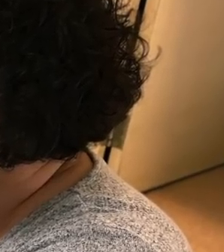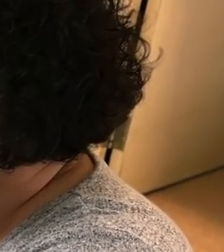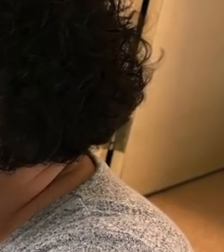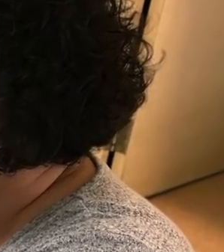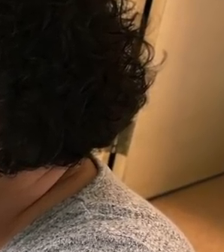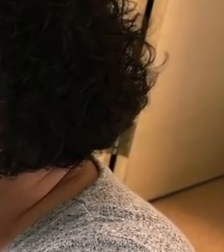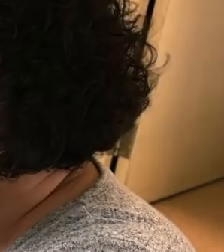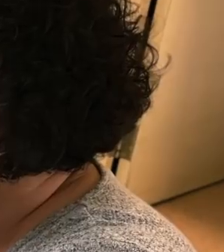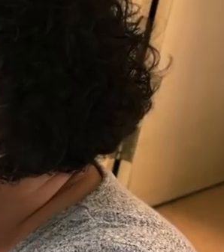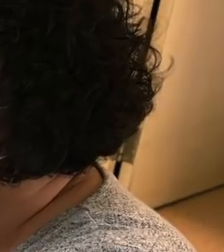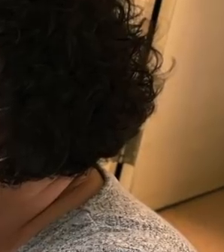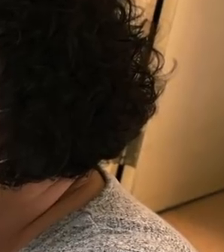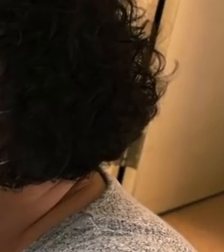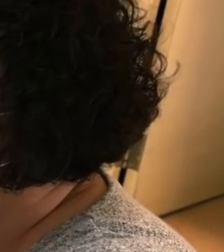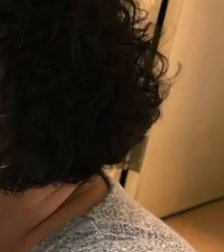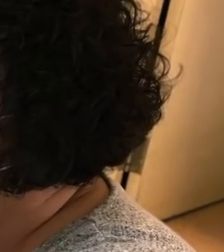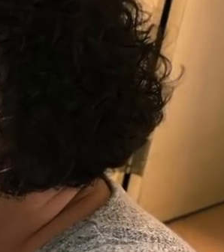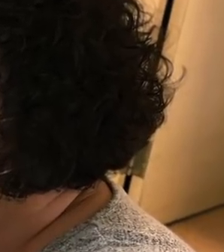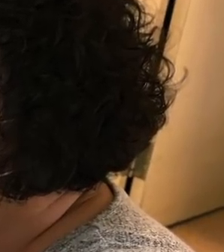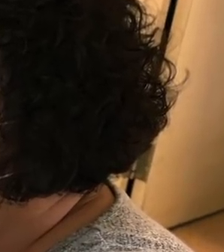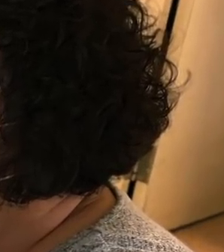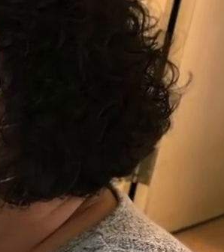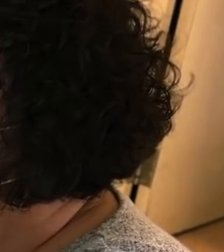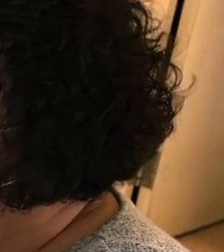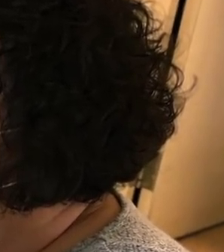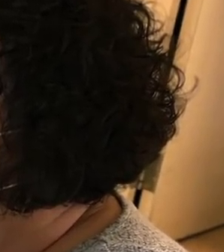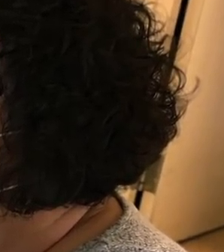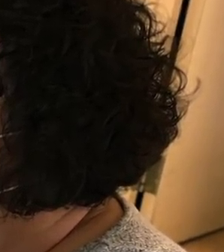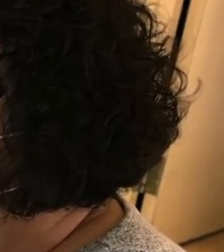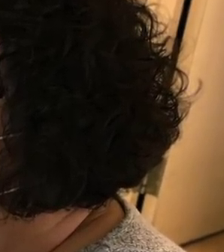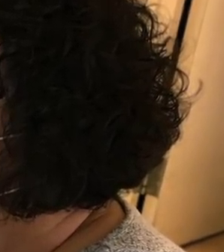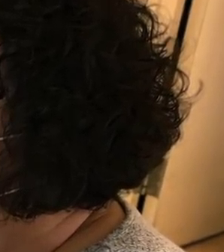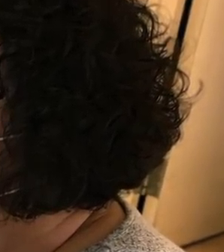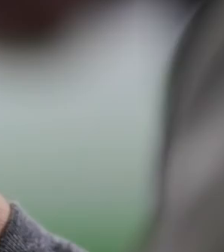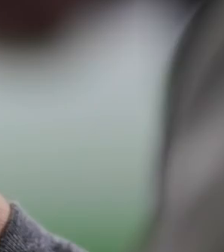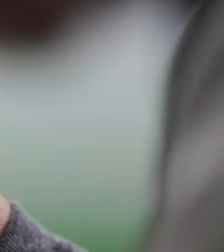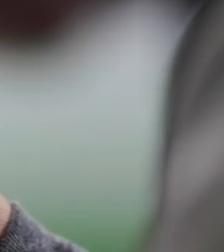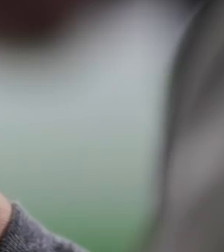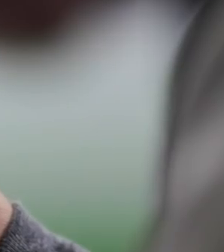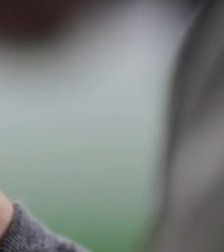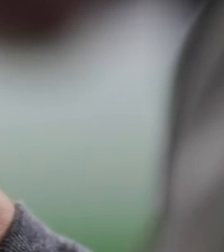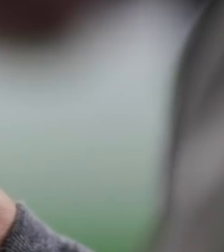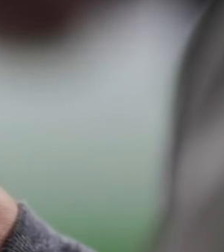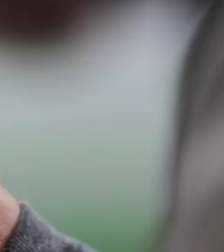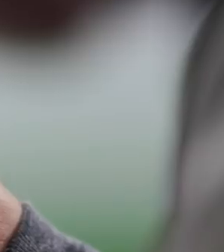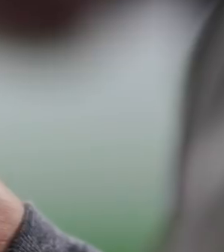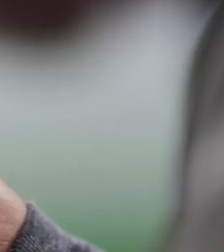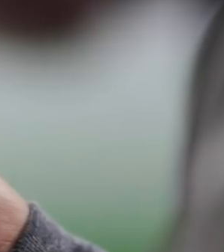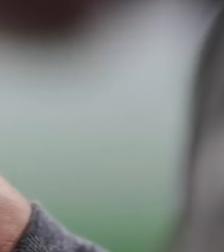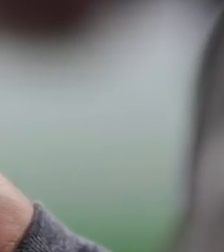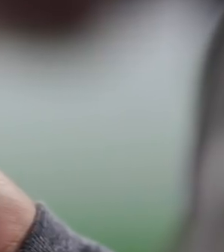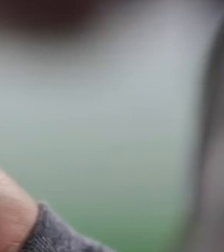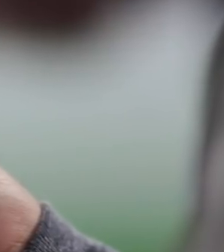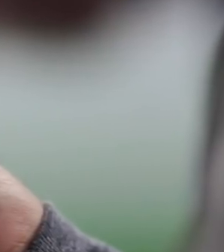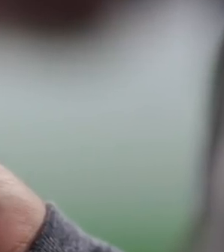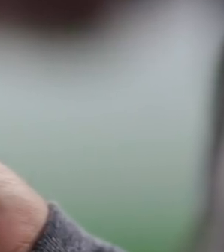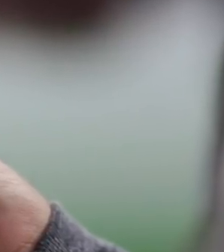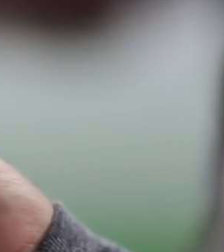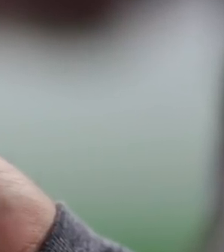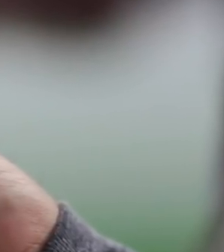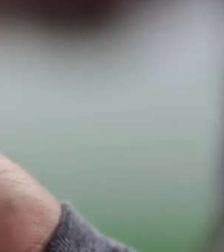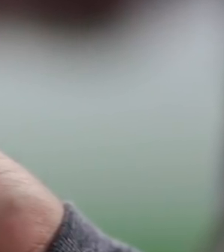be getting any vaccines this week at all. On top of that, we'd still suffer a 78 percent